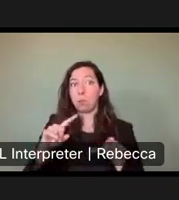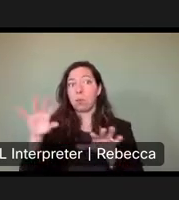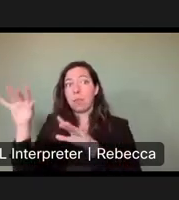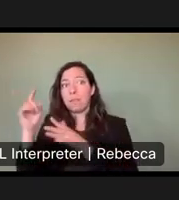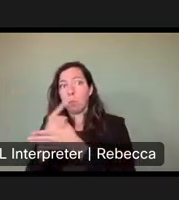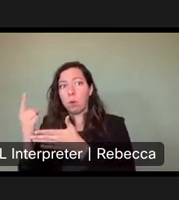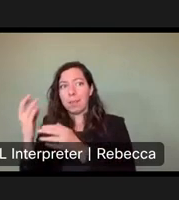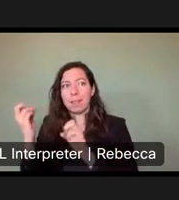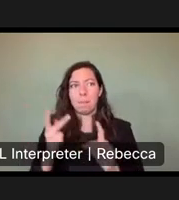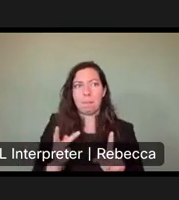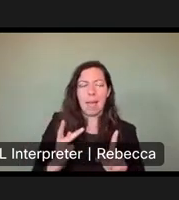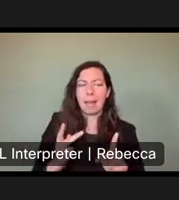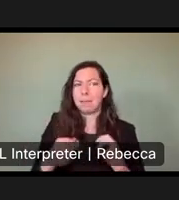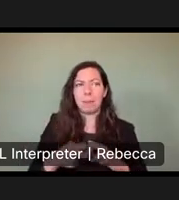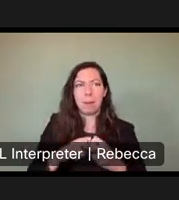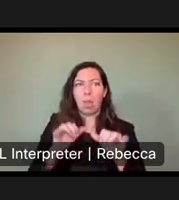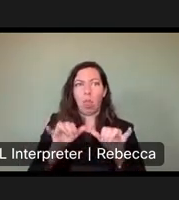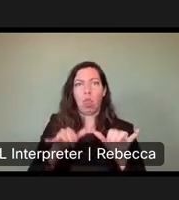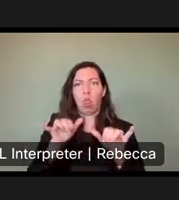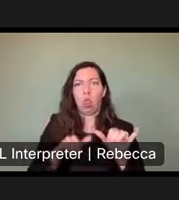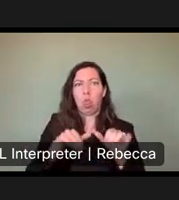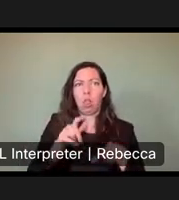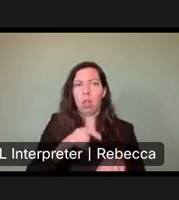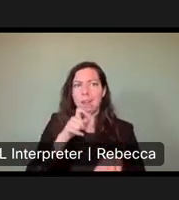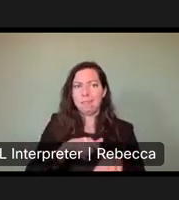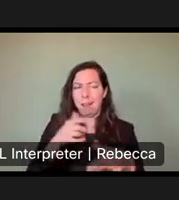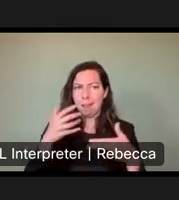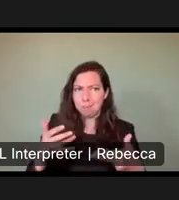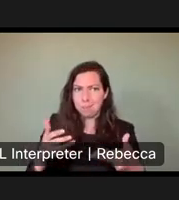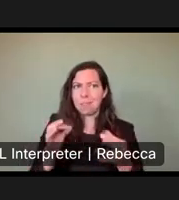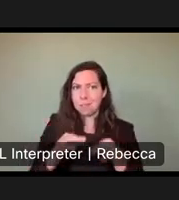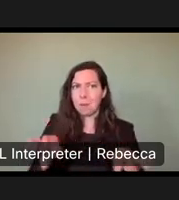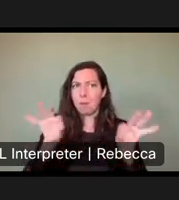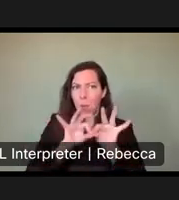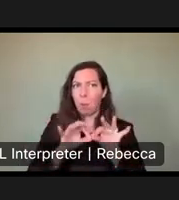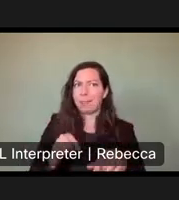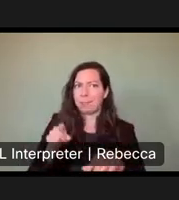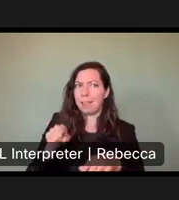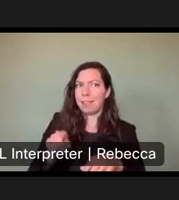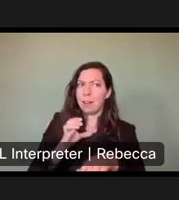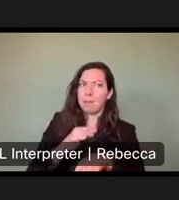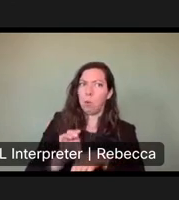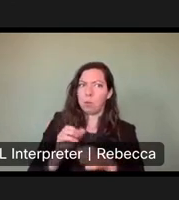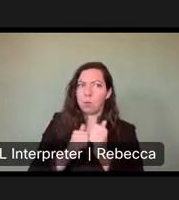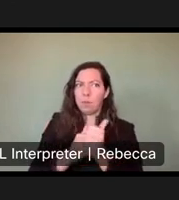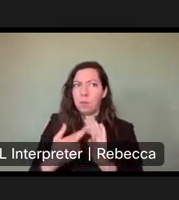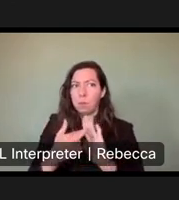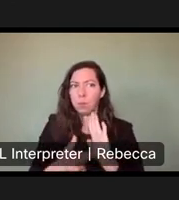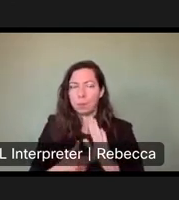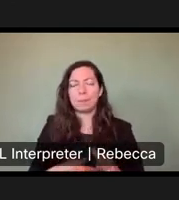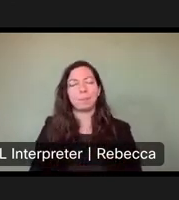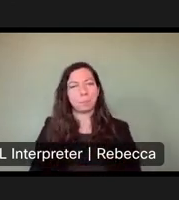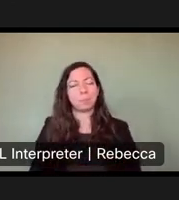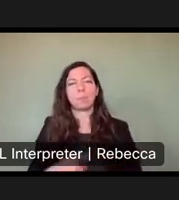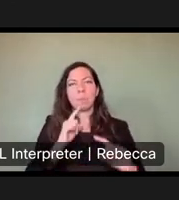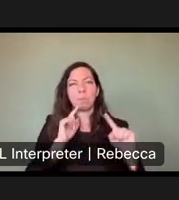key here. Yes, Vicki, we agree that, uh, enforcement is critical. Um, we, we are doing our best to make sure